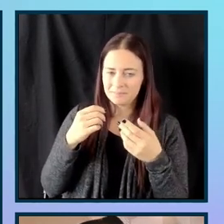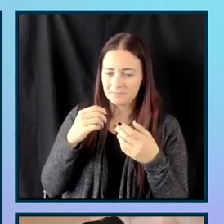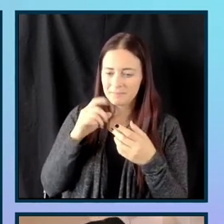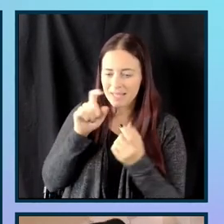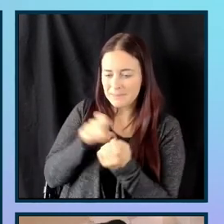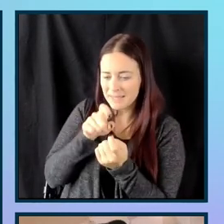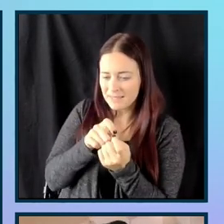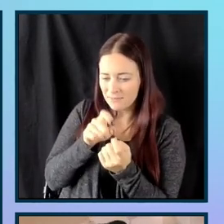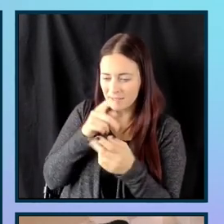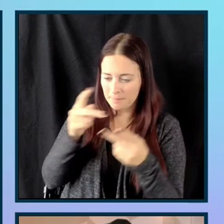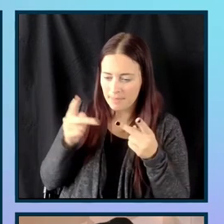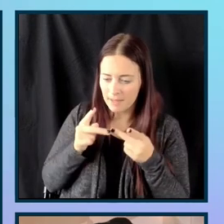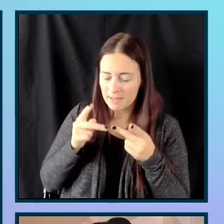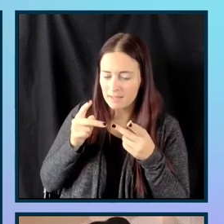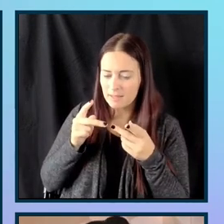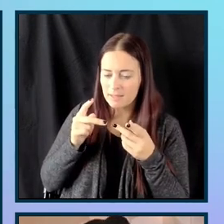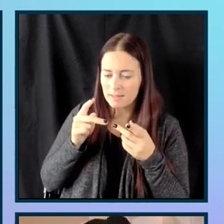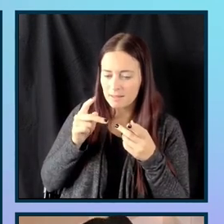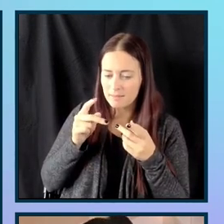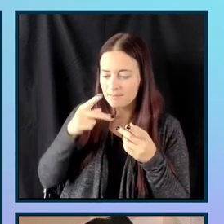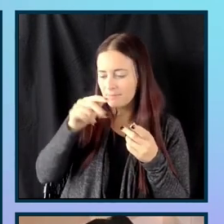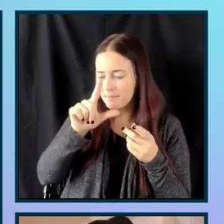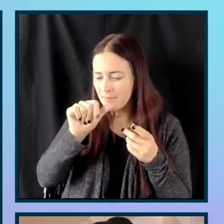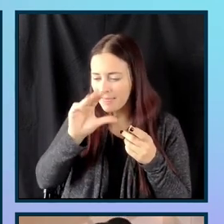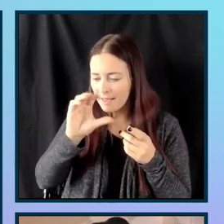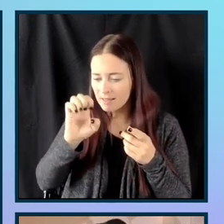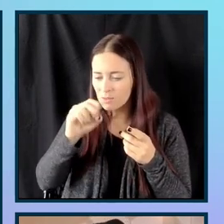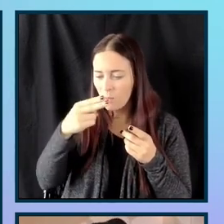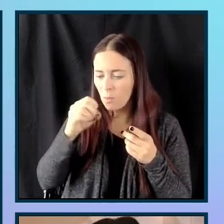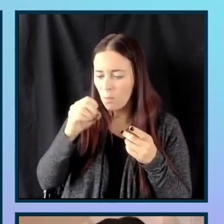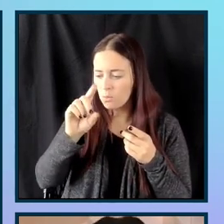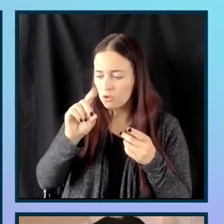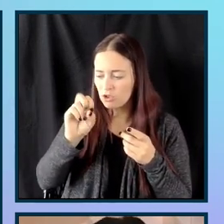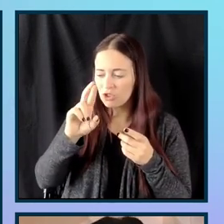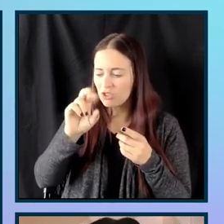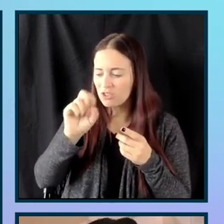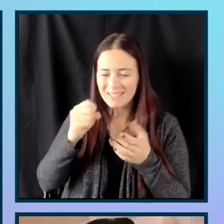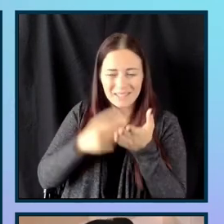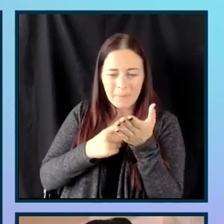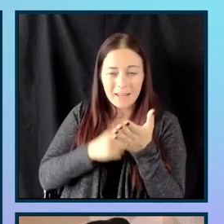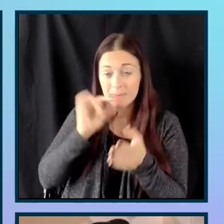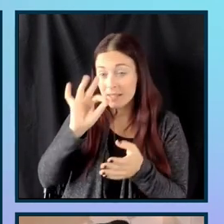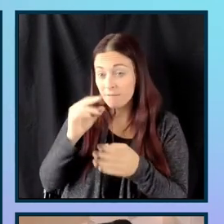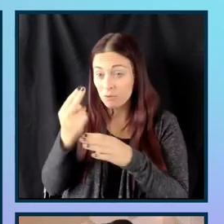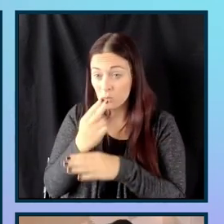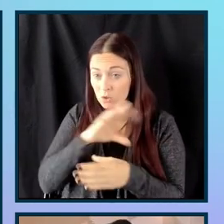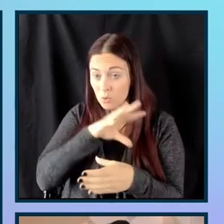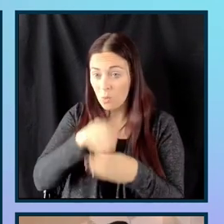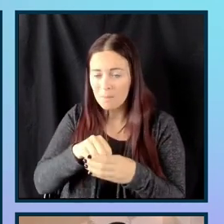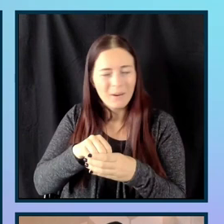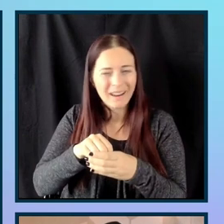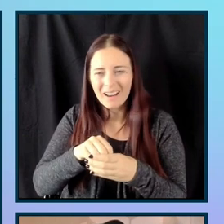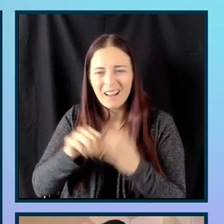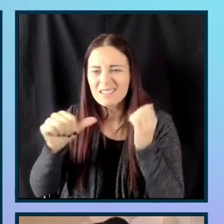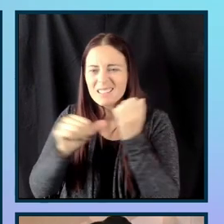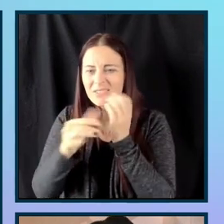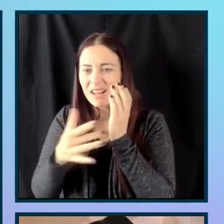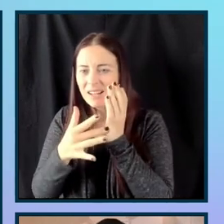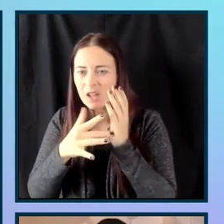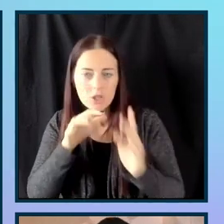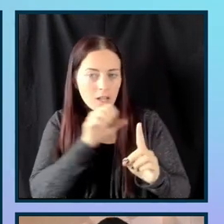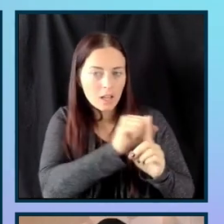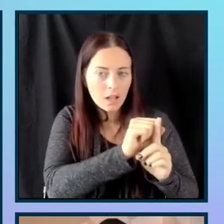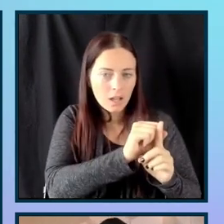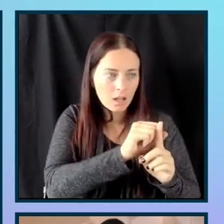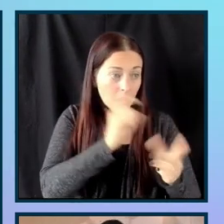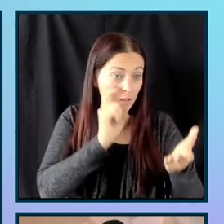placeholders, one being that it's not really recognized and picked up by all assistive technologies the same way. And also, as the users are